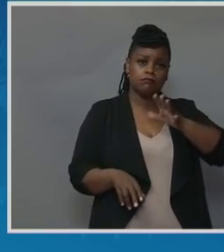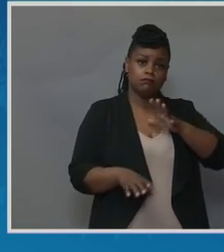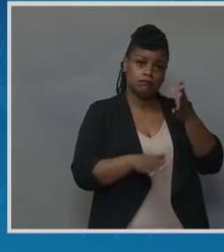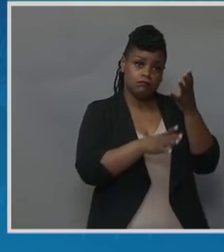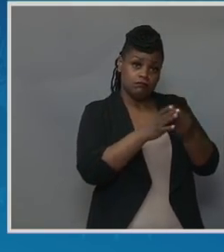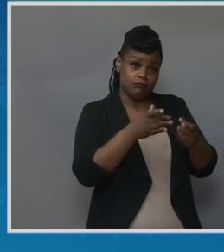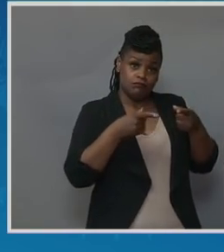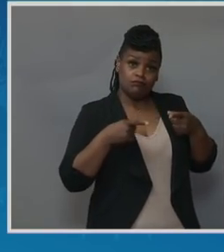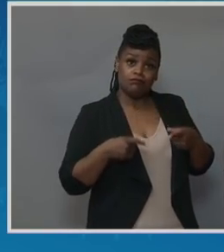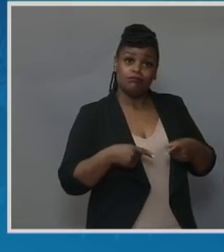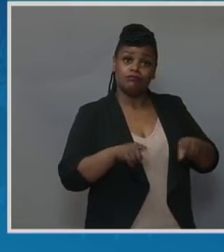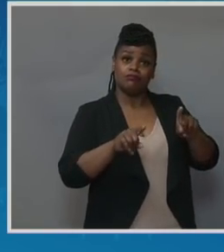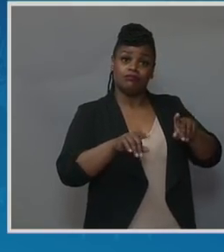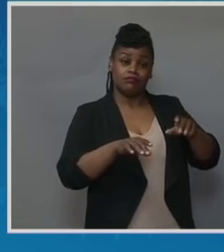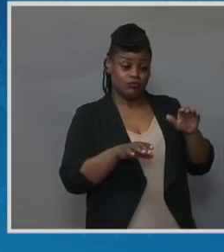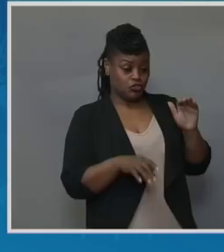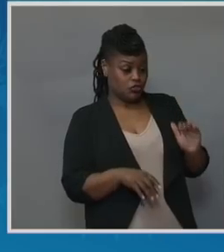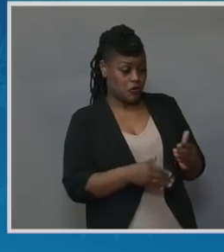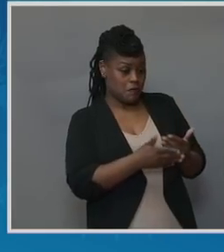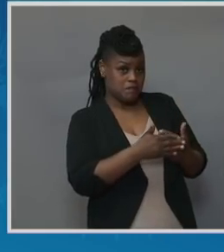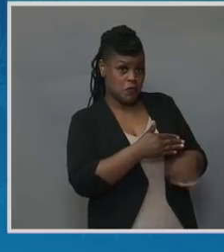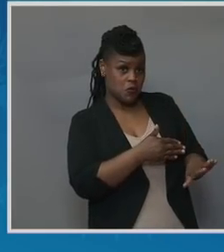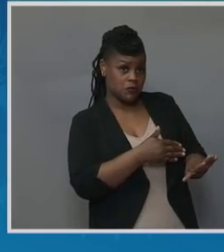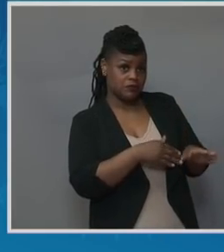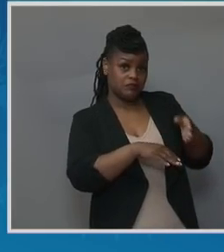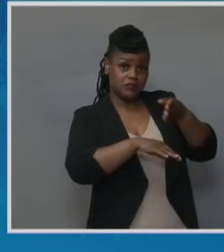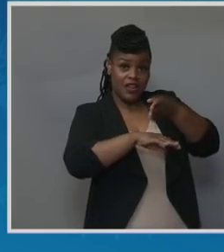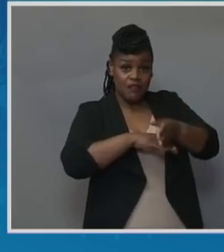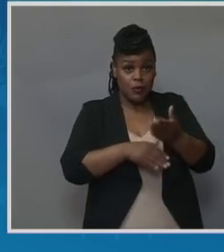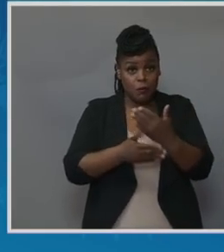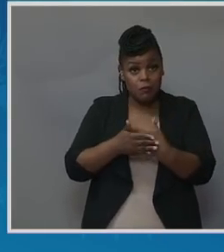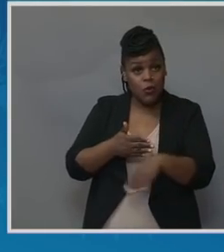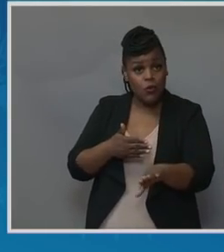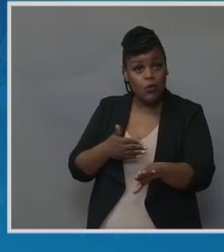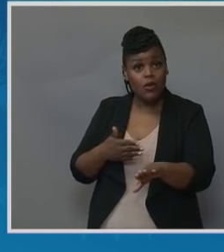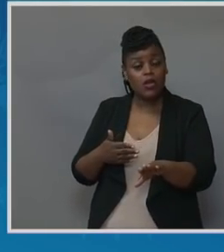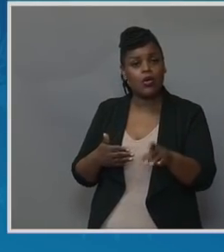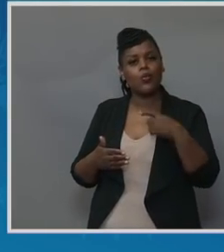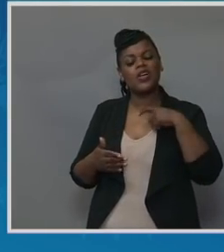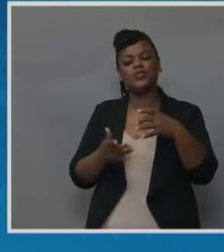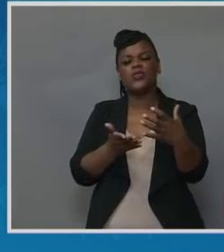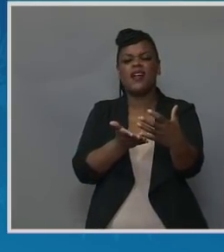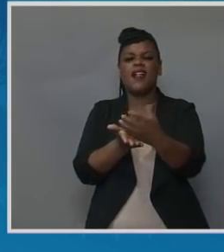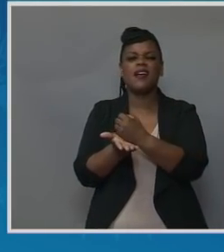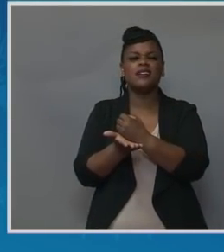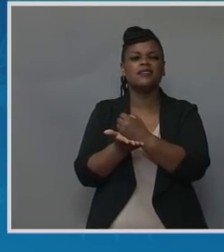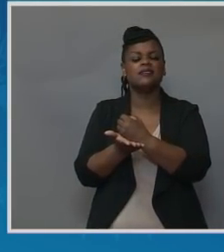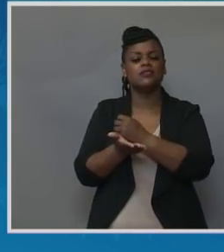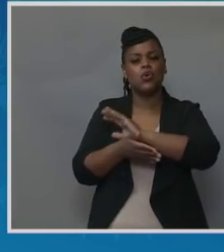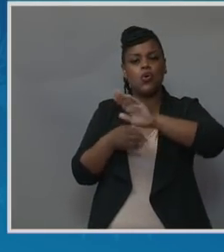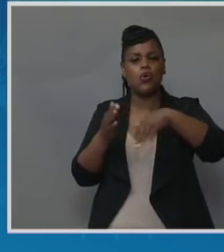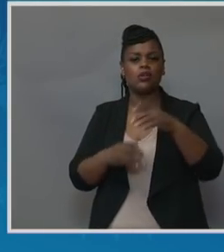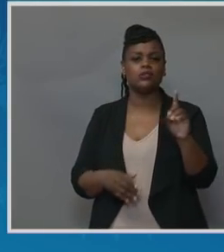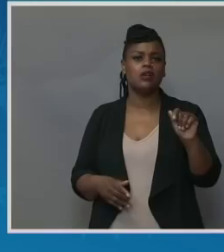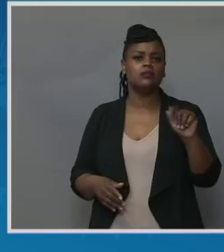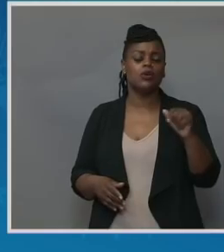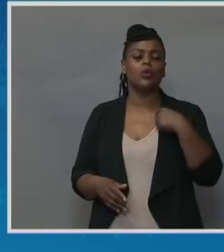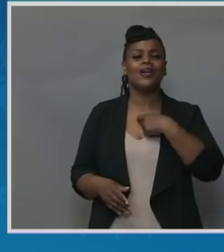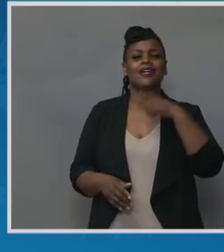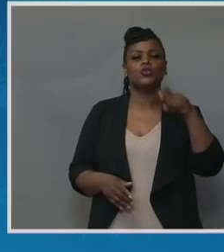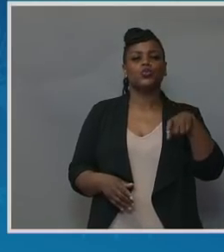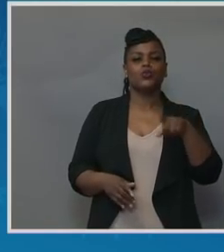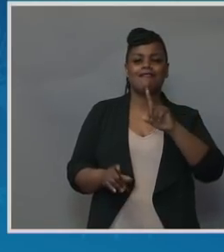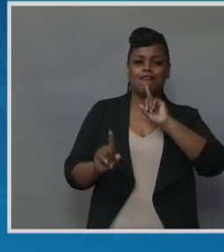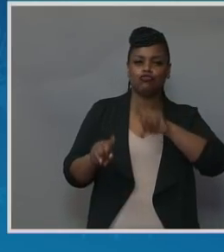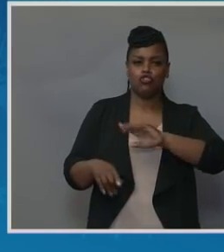shortly thereafter, we need to collect the data. We need to answer the questions